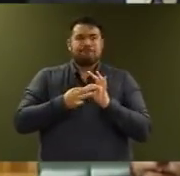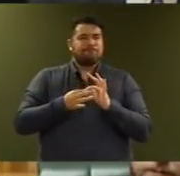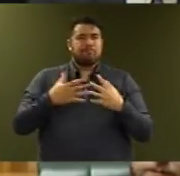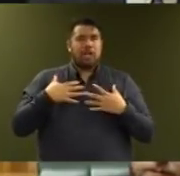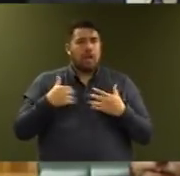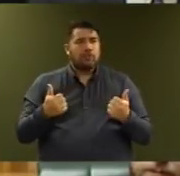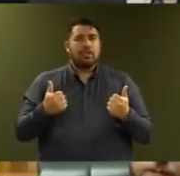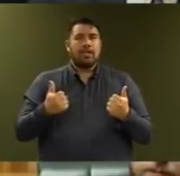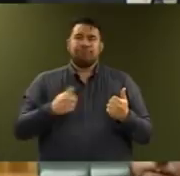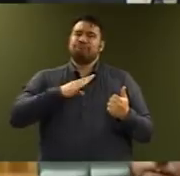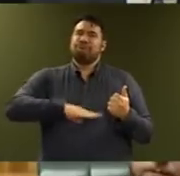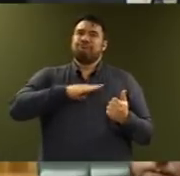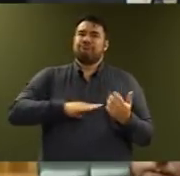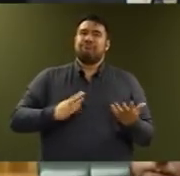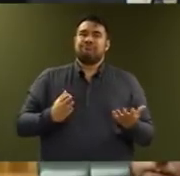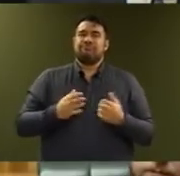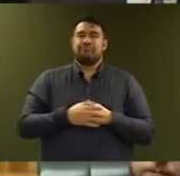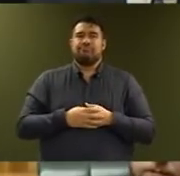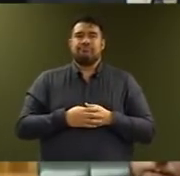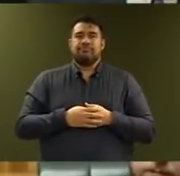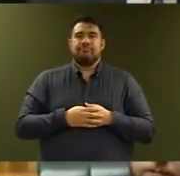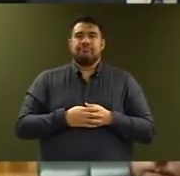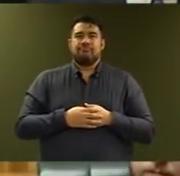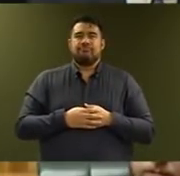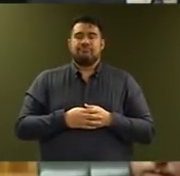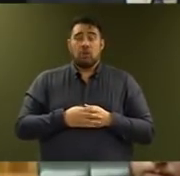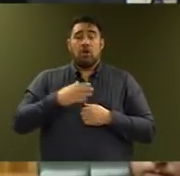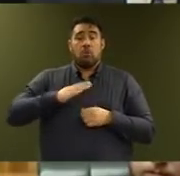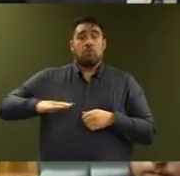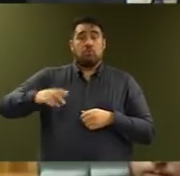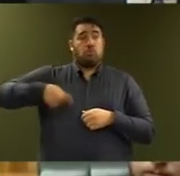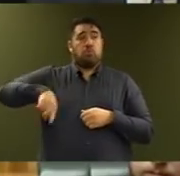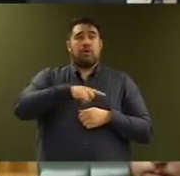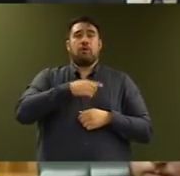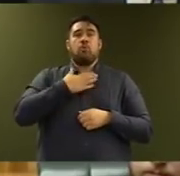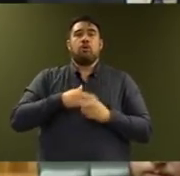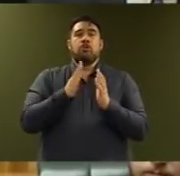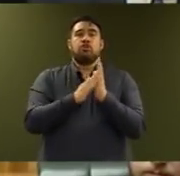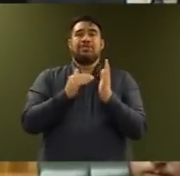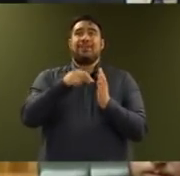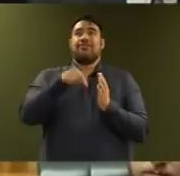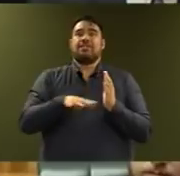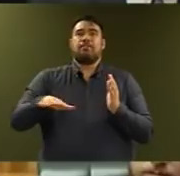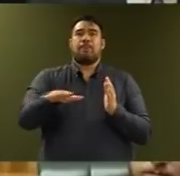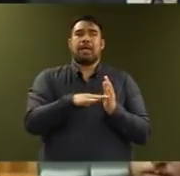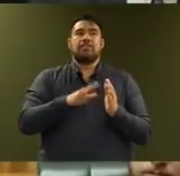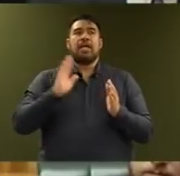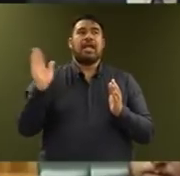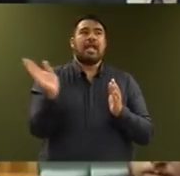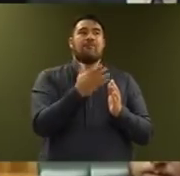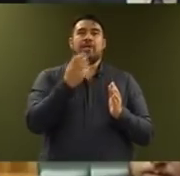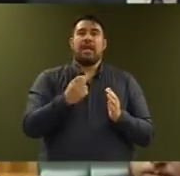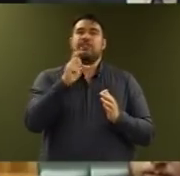fulfilling lives. Ultimately, we want New Zealand to be a place where everyone has a fair go and where we show